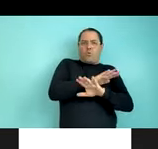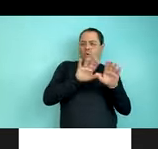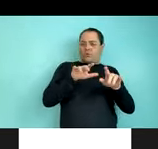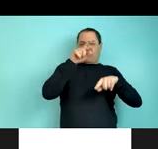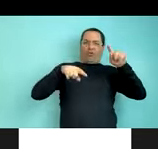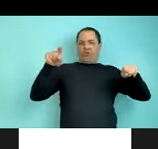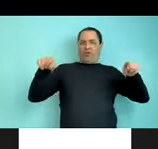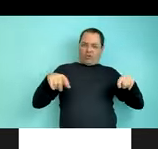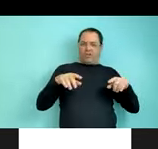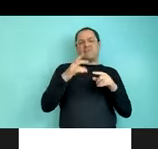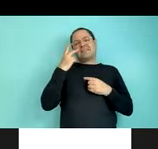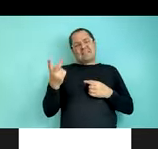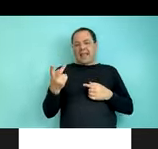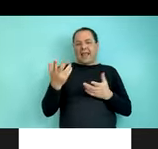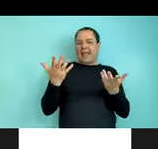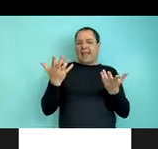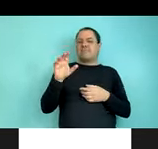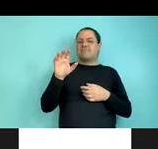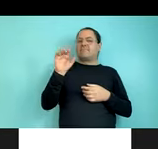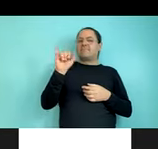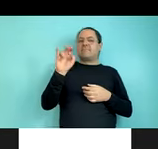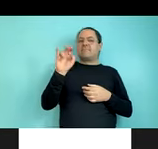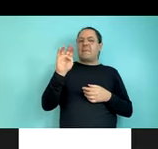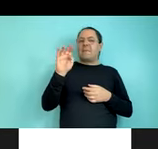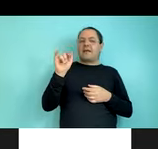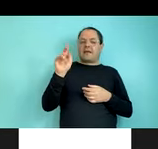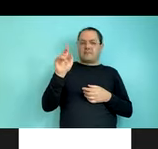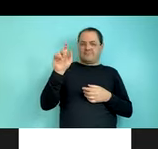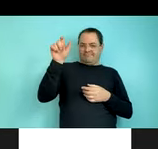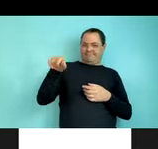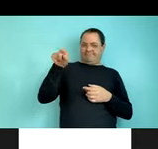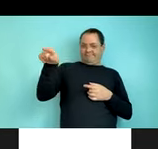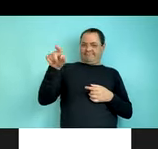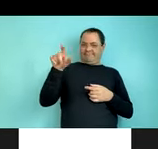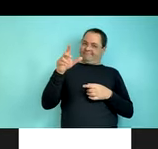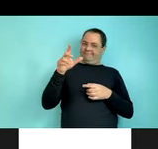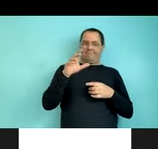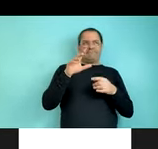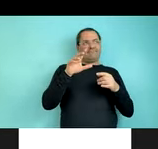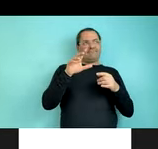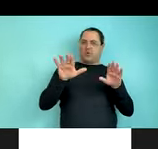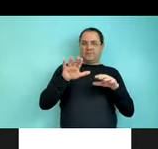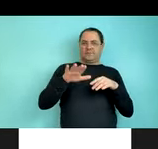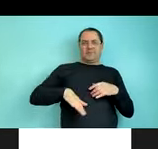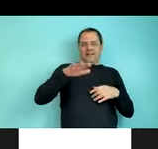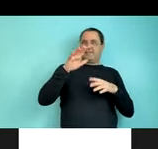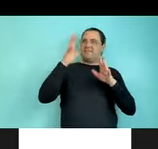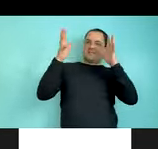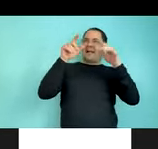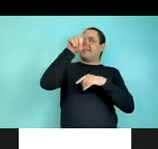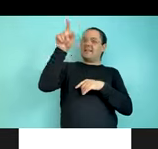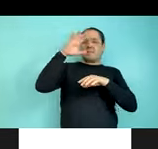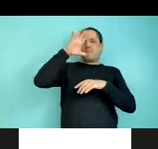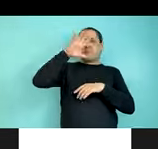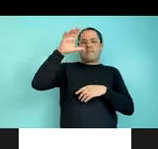evidence for this from the classic case of Simon, a deaf child who also regularized input from his non-native signing parents. And we've also